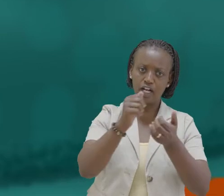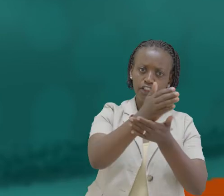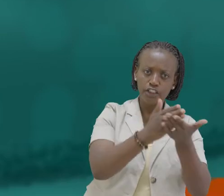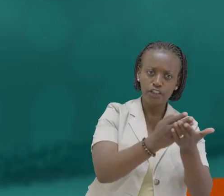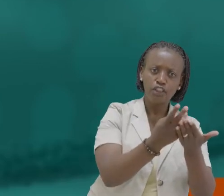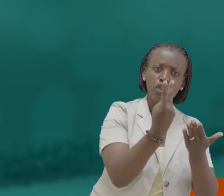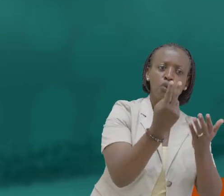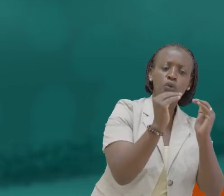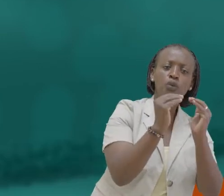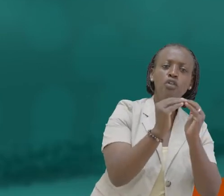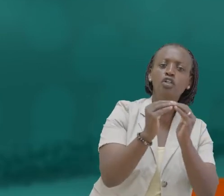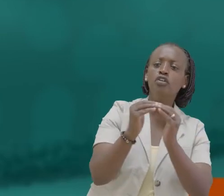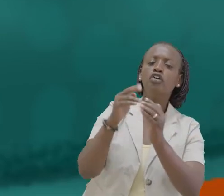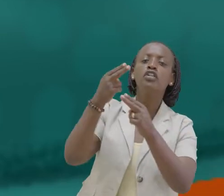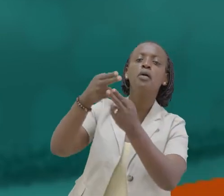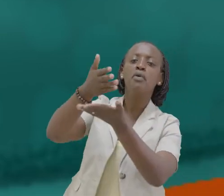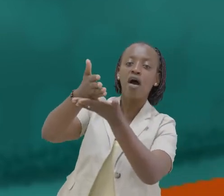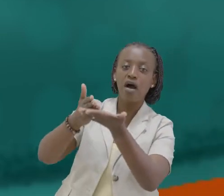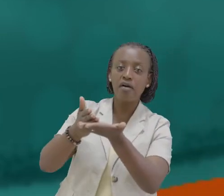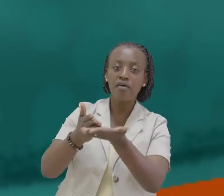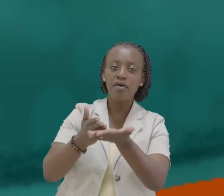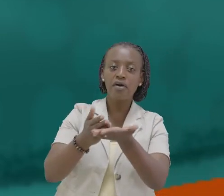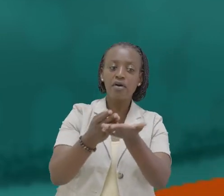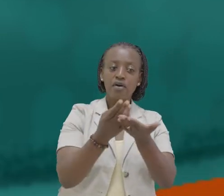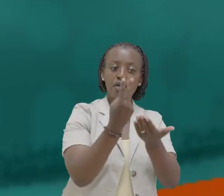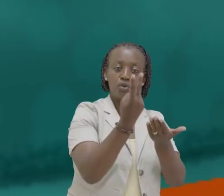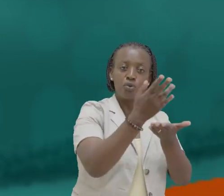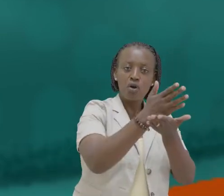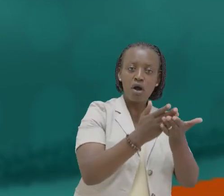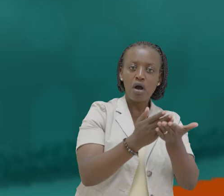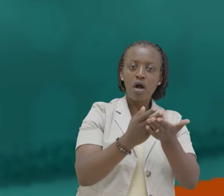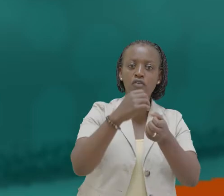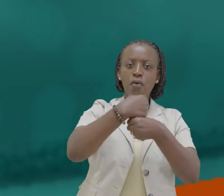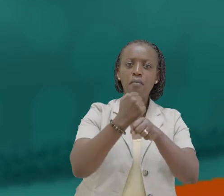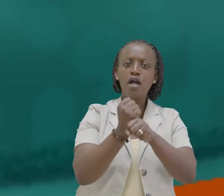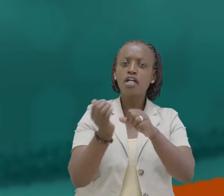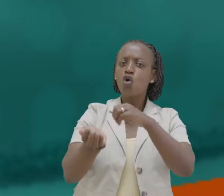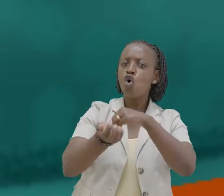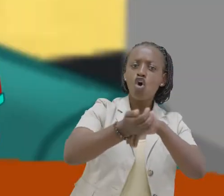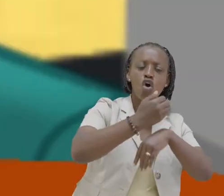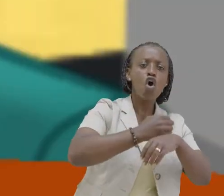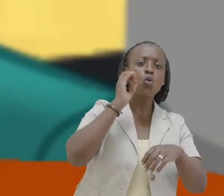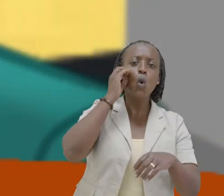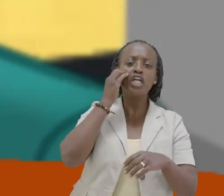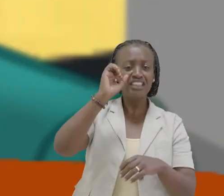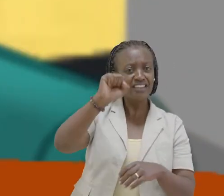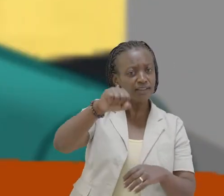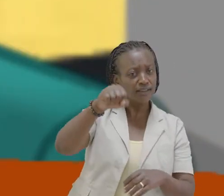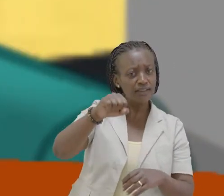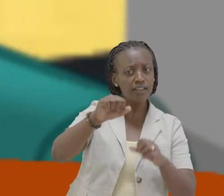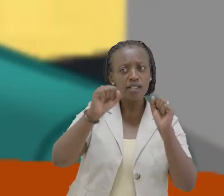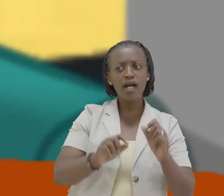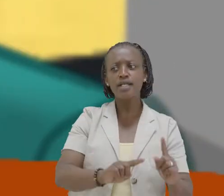two equal parts Which are called halves And that the two halves make one whole orange Yes!